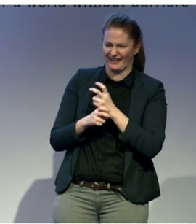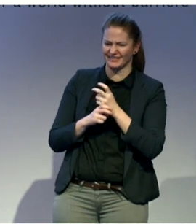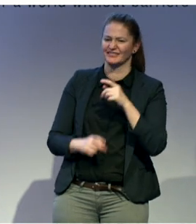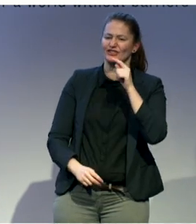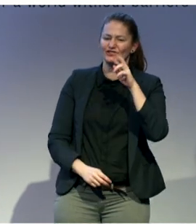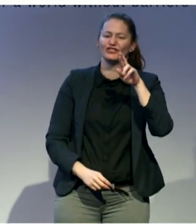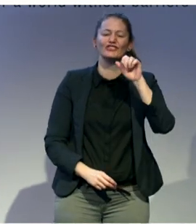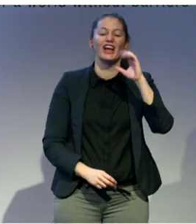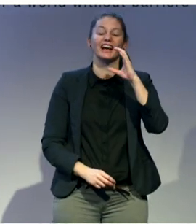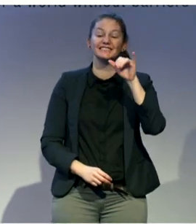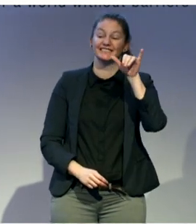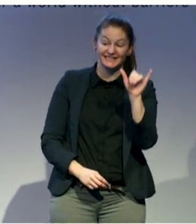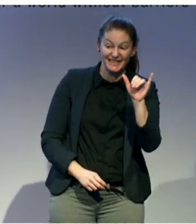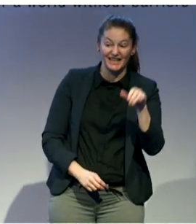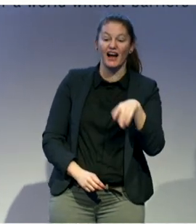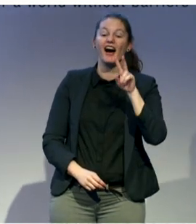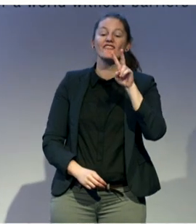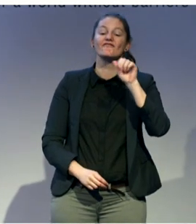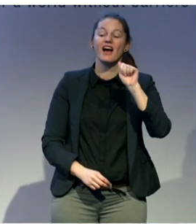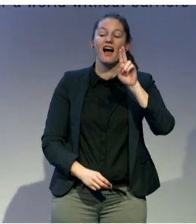Social Inclusion in Sight Savers.